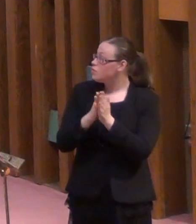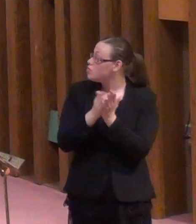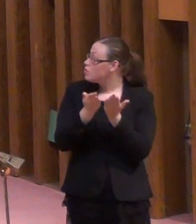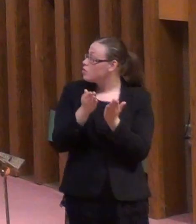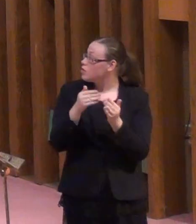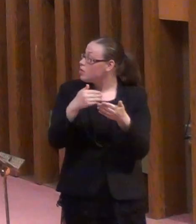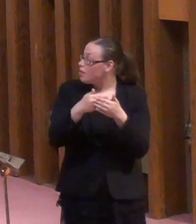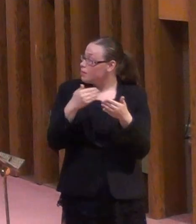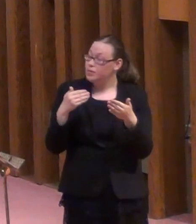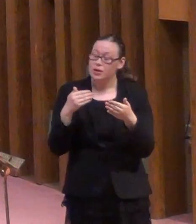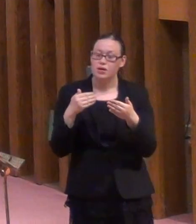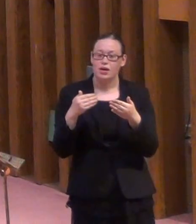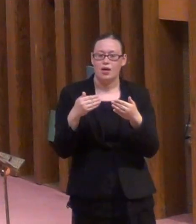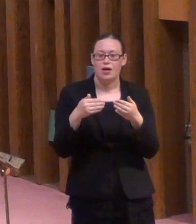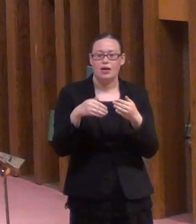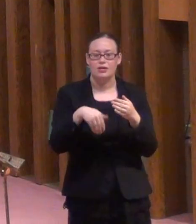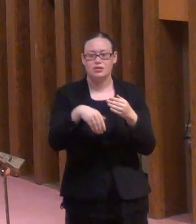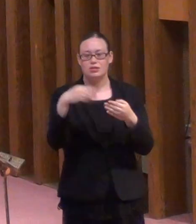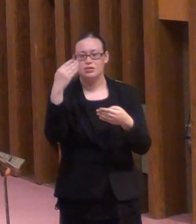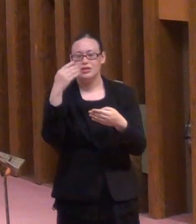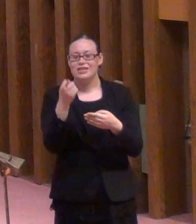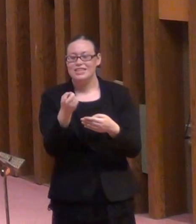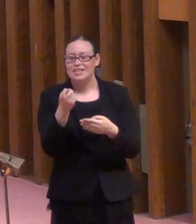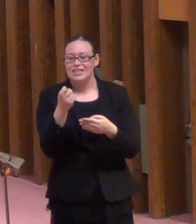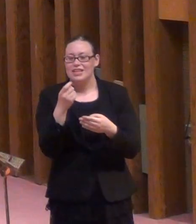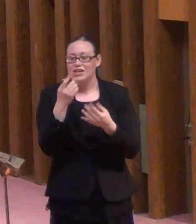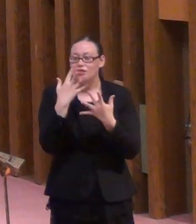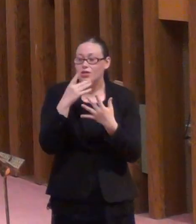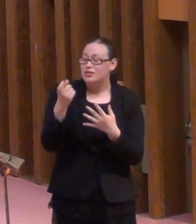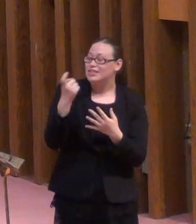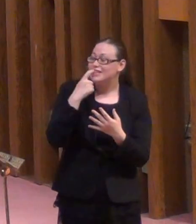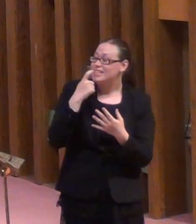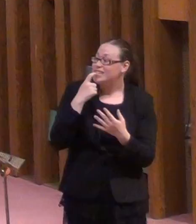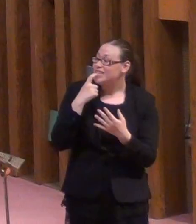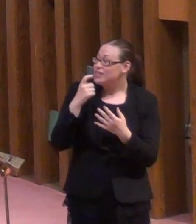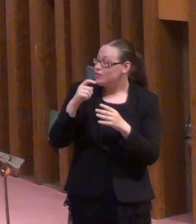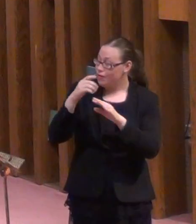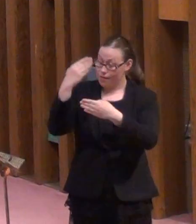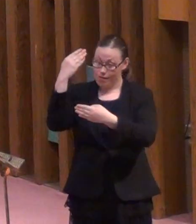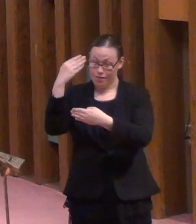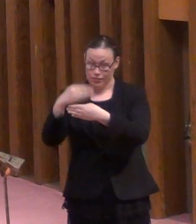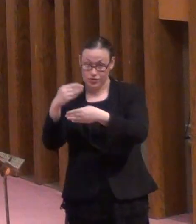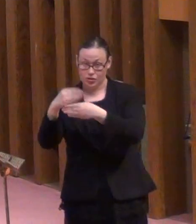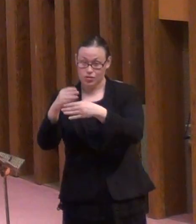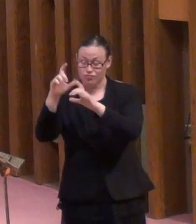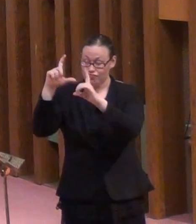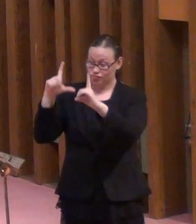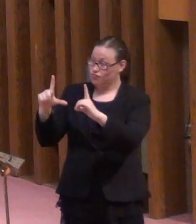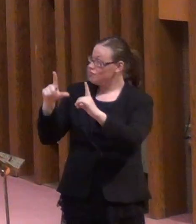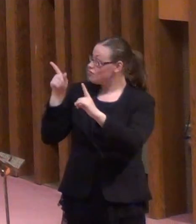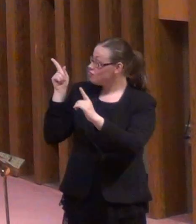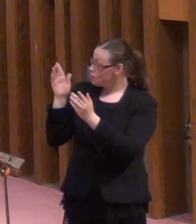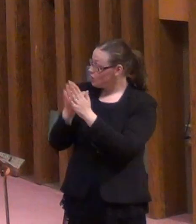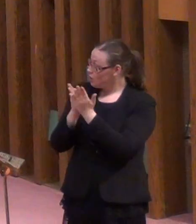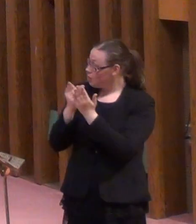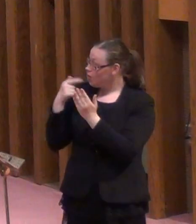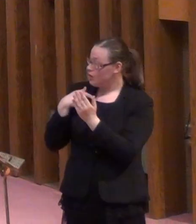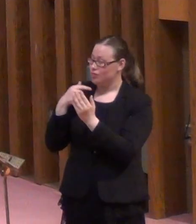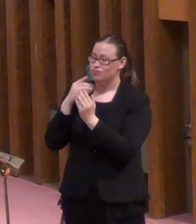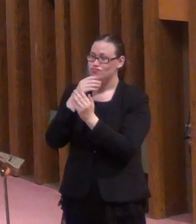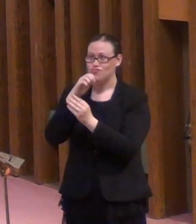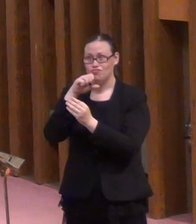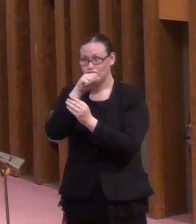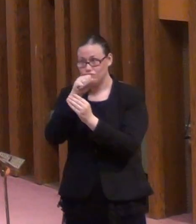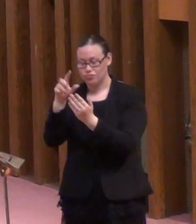Dynamics in the Church. And I want to just share with you as we close here some different ways that, some attitudes